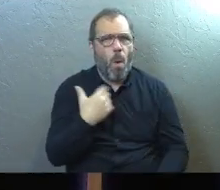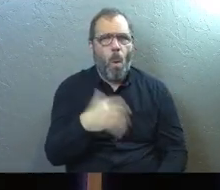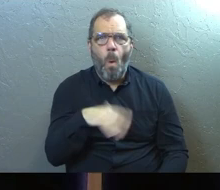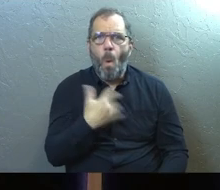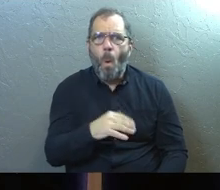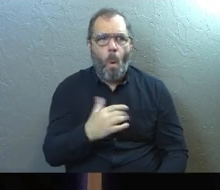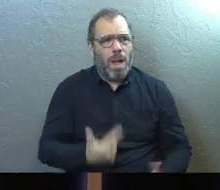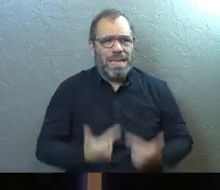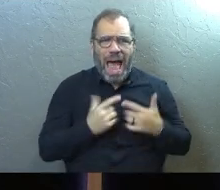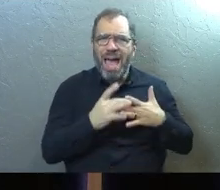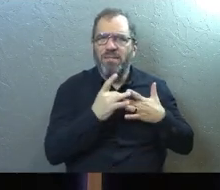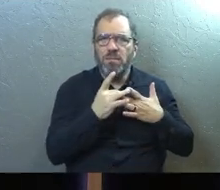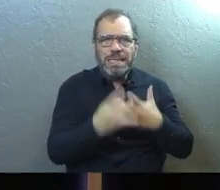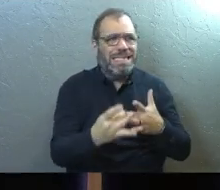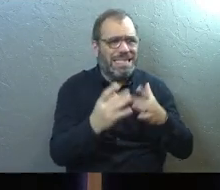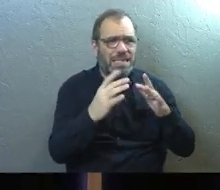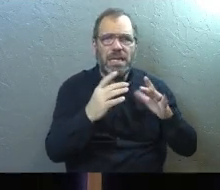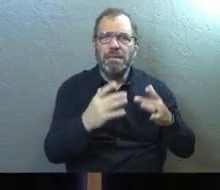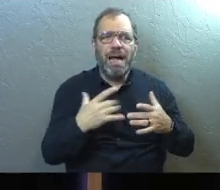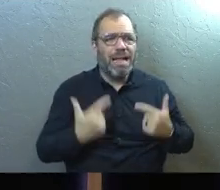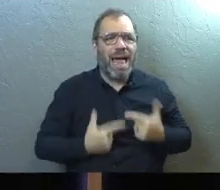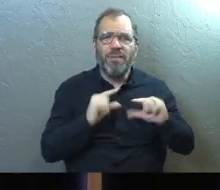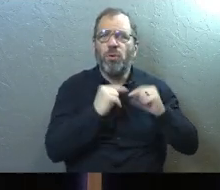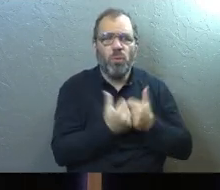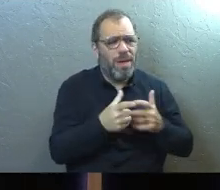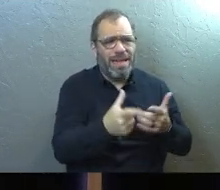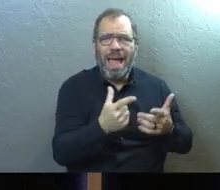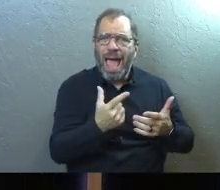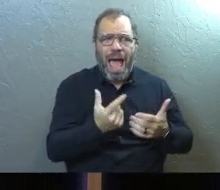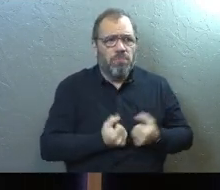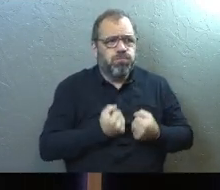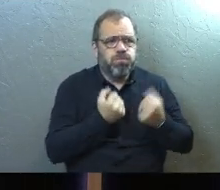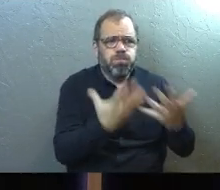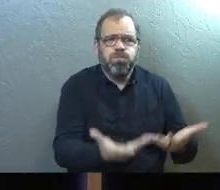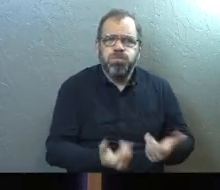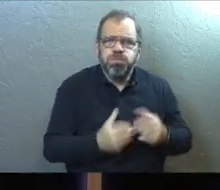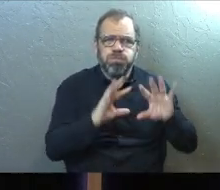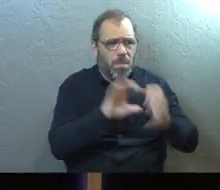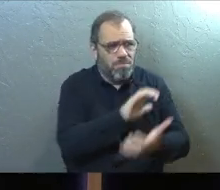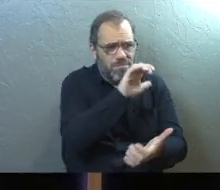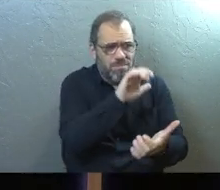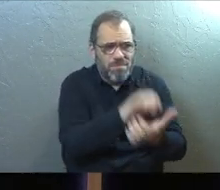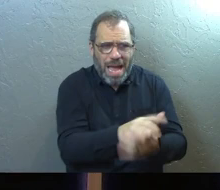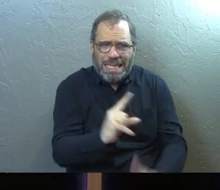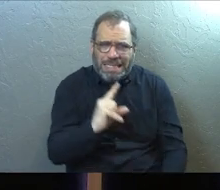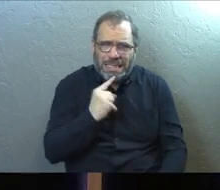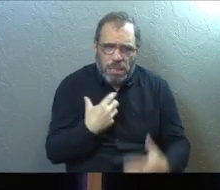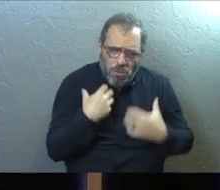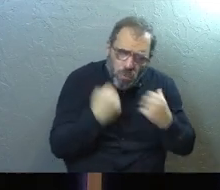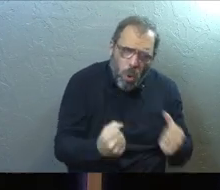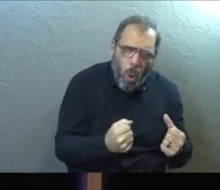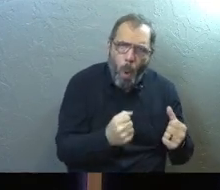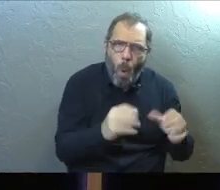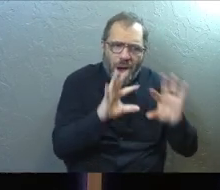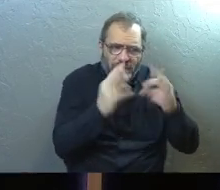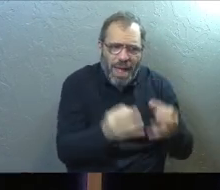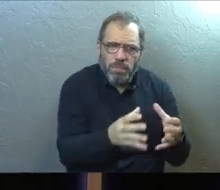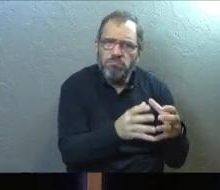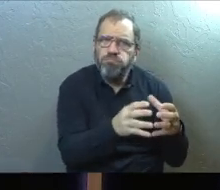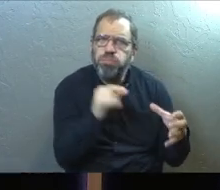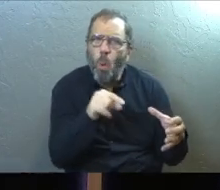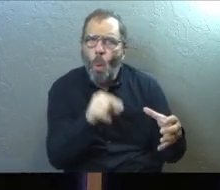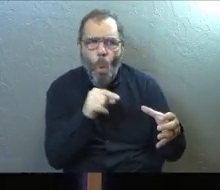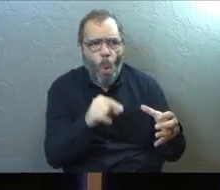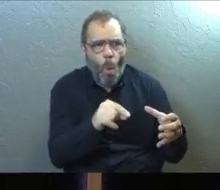life group leaders. And they're some of the most generous people I've ever met. And their marriage is seriously healthy. They're a great family.